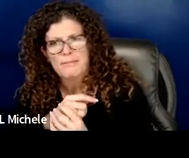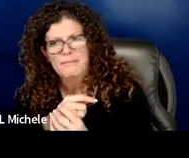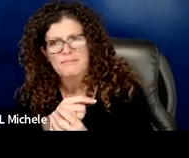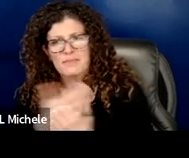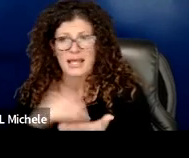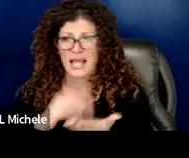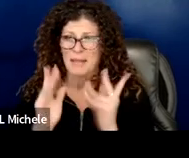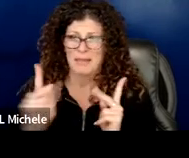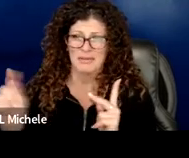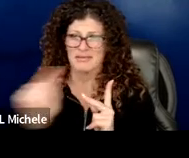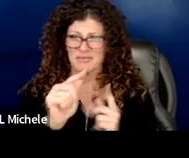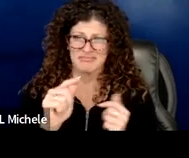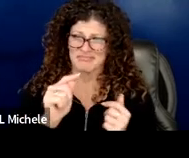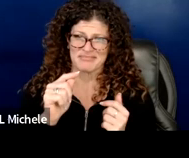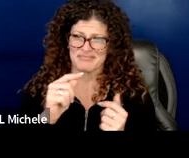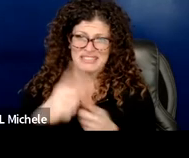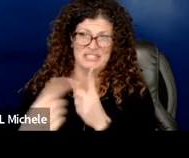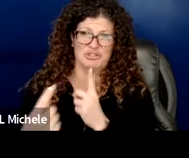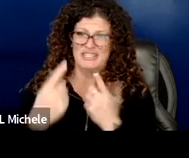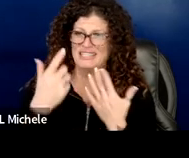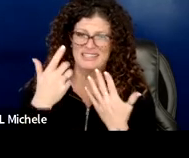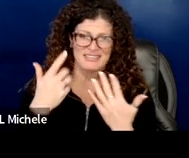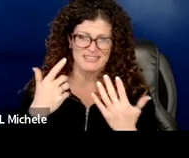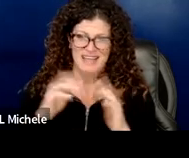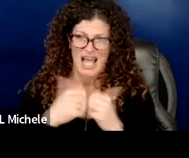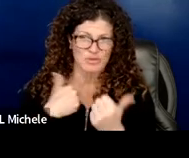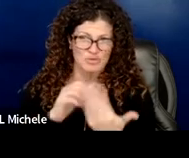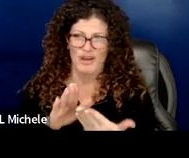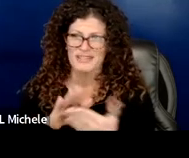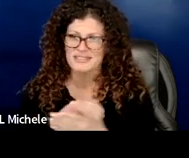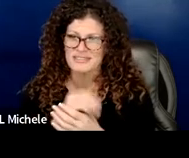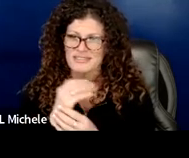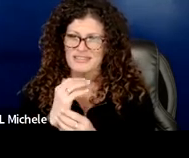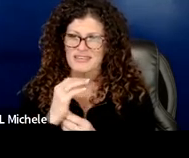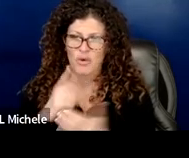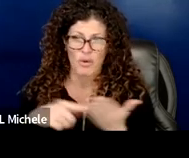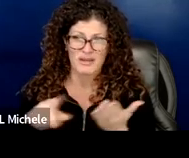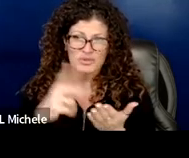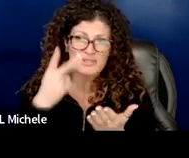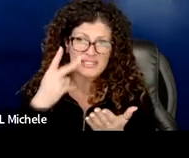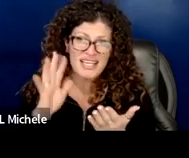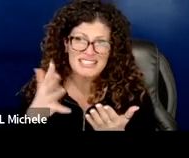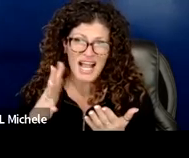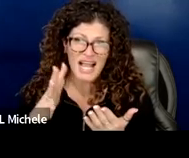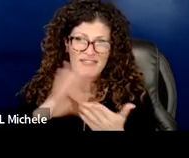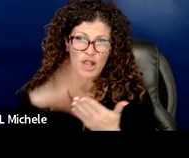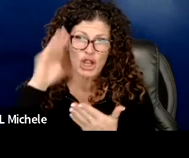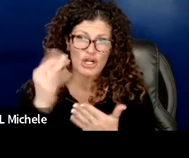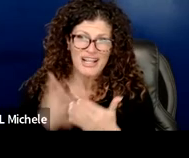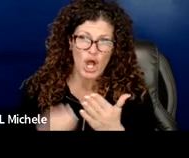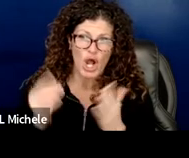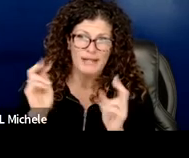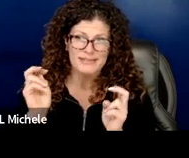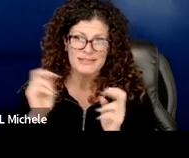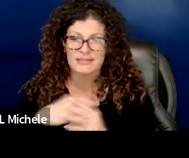might be people who feel like that's maybe not the way to address what they see as a kind of learning loss um